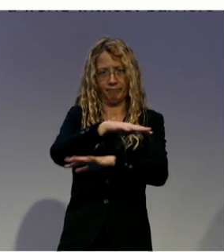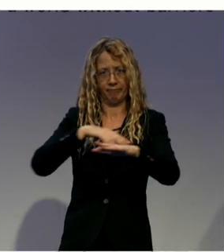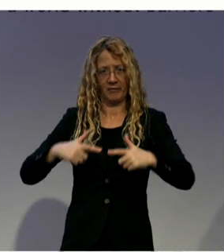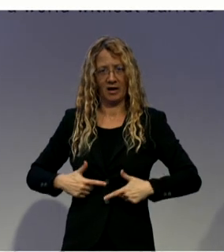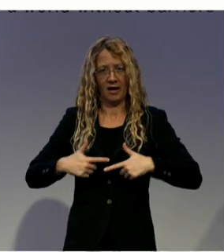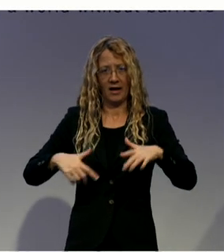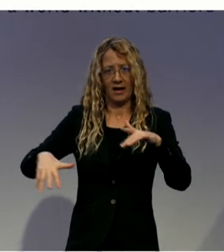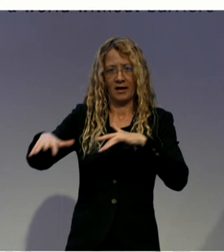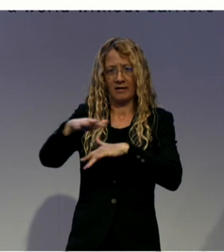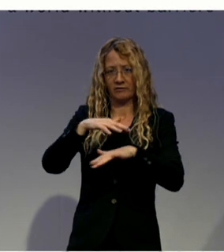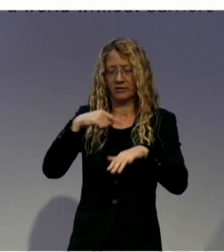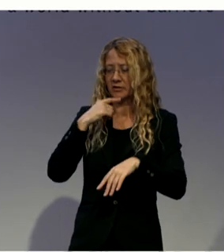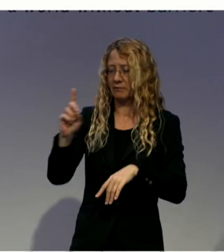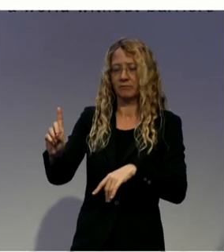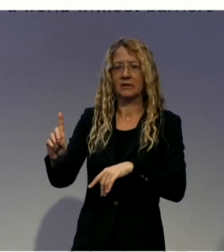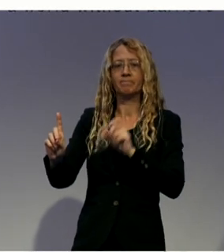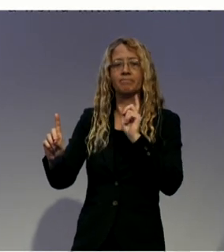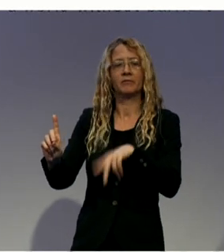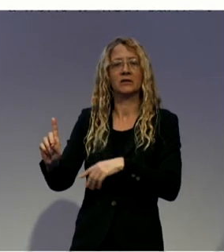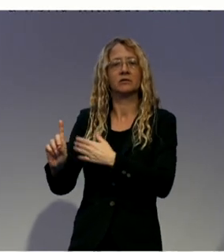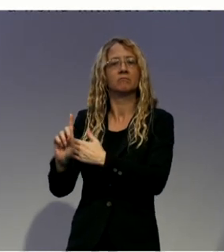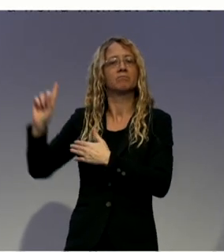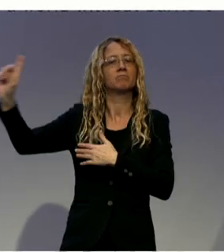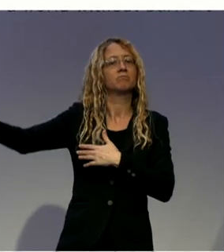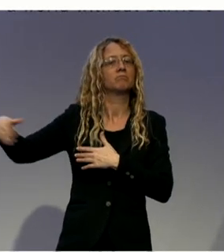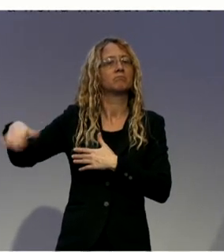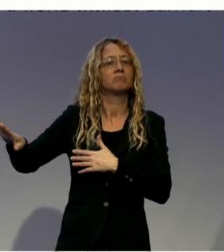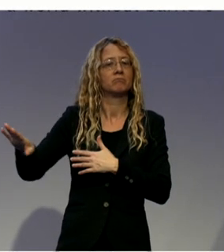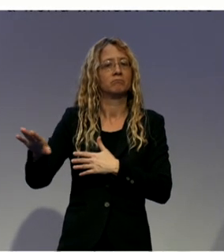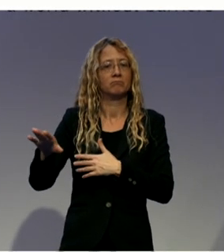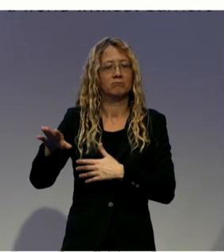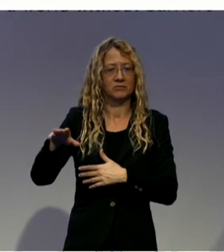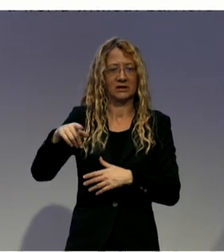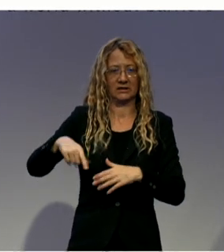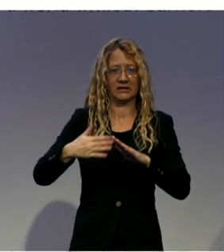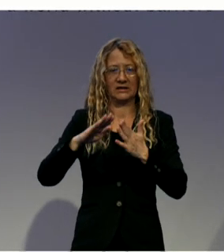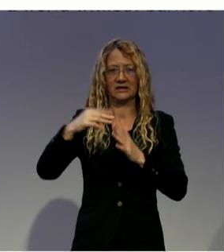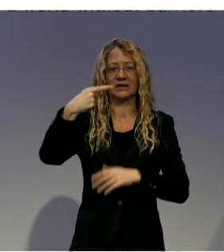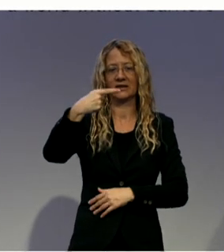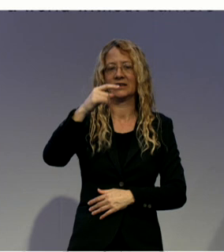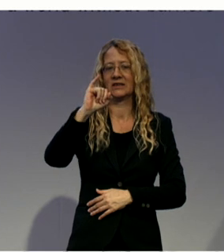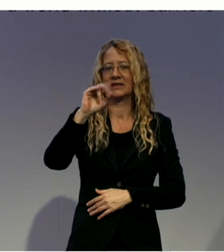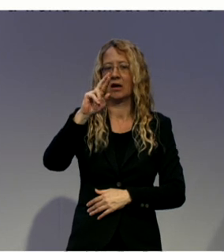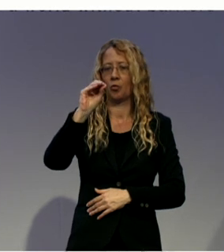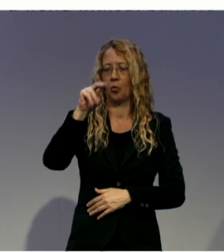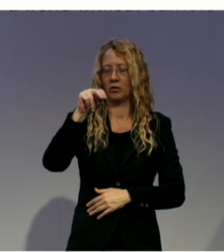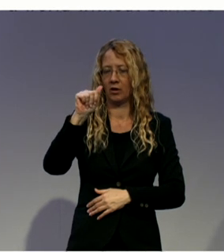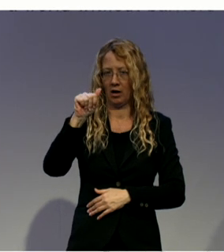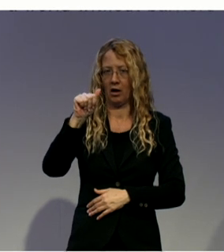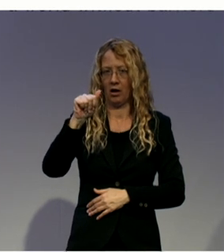in Girona. We Girona is one of the regions in Europe with less use of hospitalization in mental health.